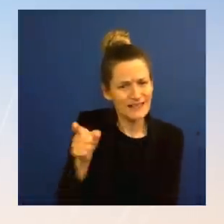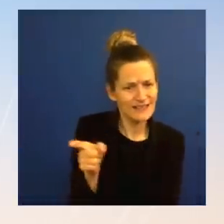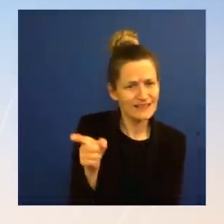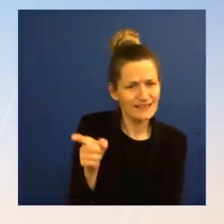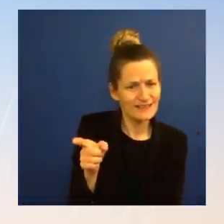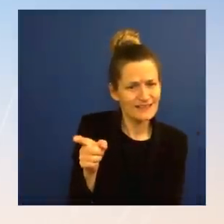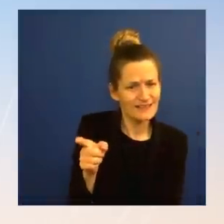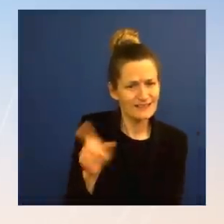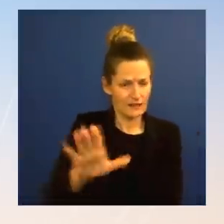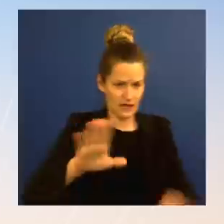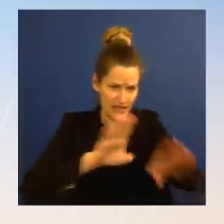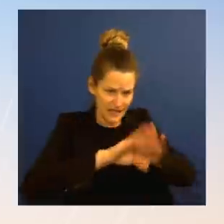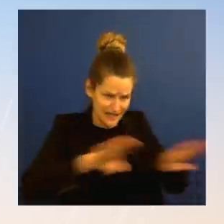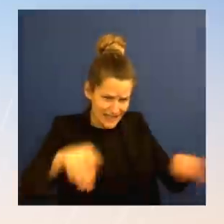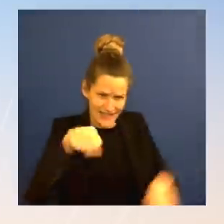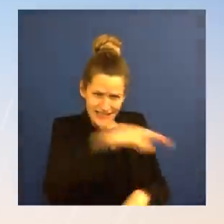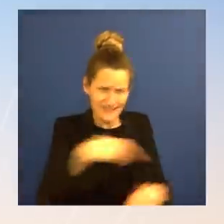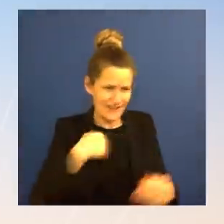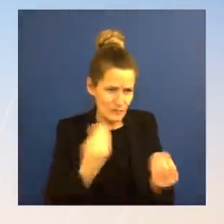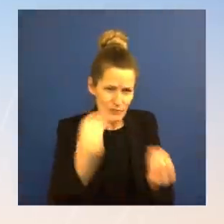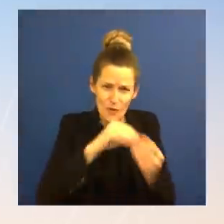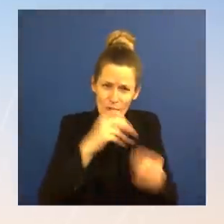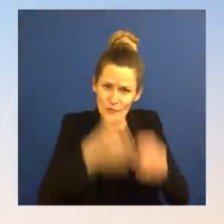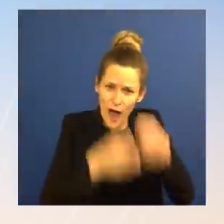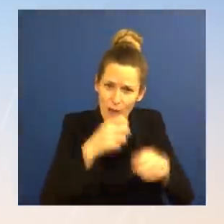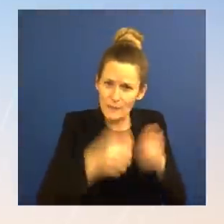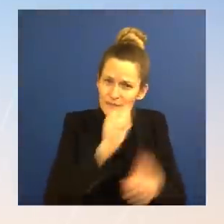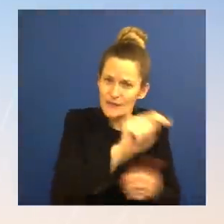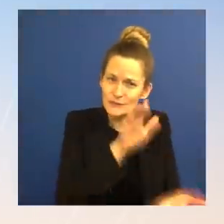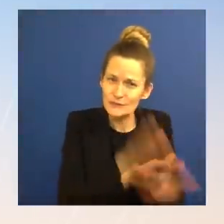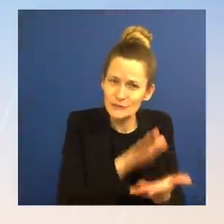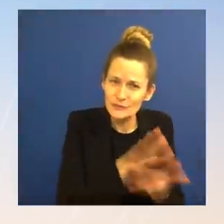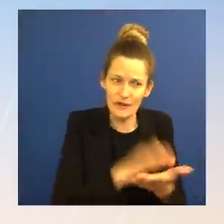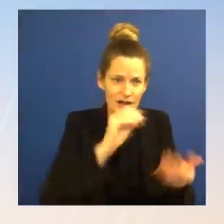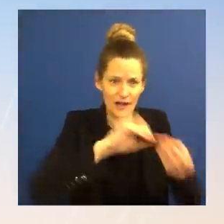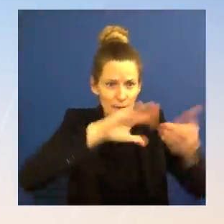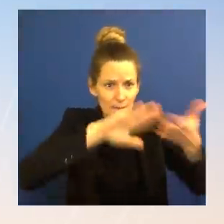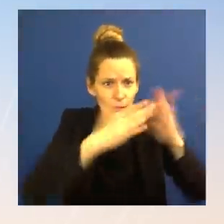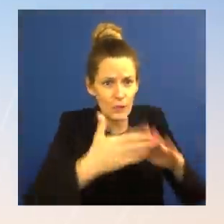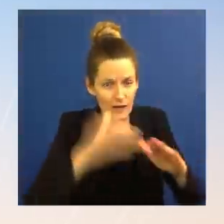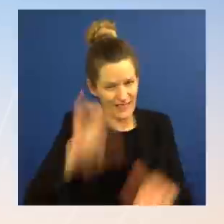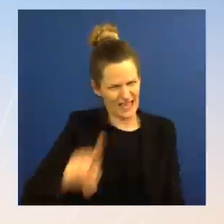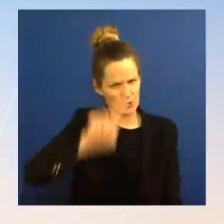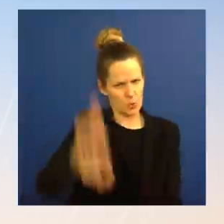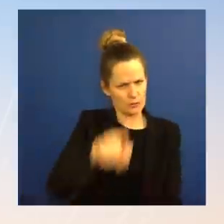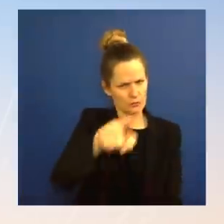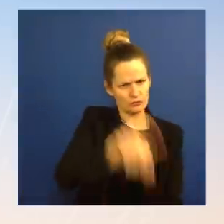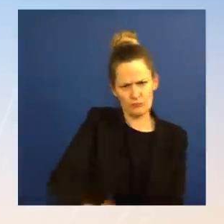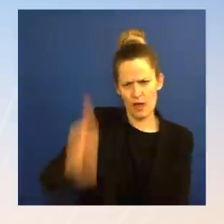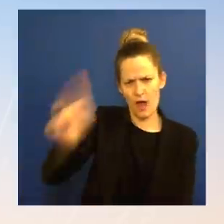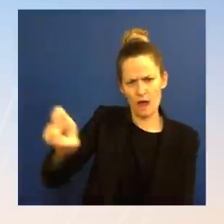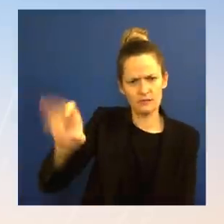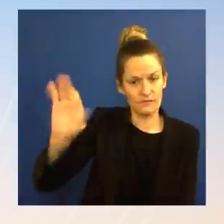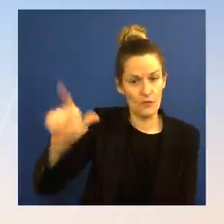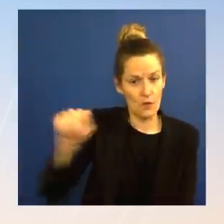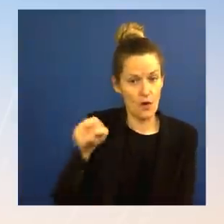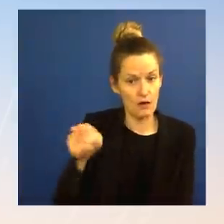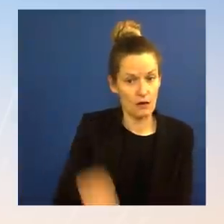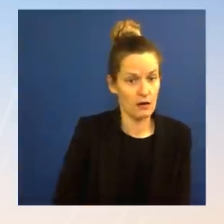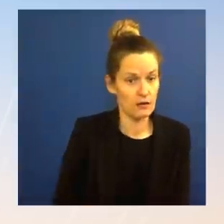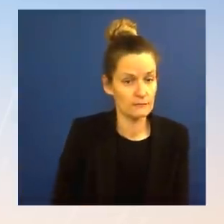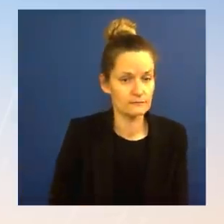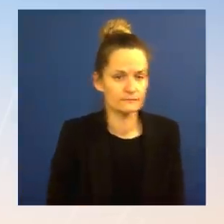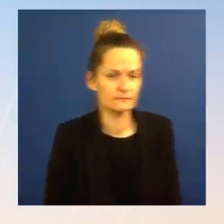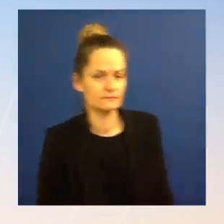communities? I would pose that question to them, and we can talk about it more tomorrow if you get an answer. was there a reason supported the same policy, though, in the